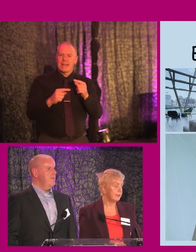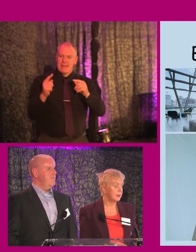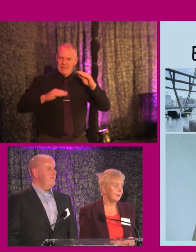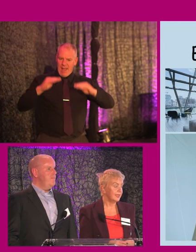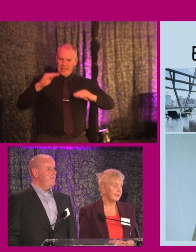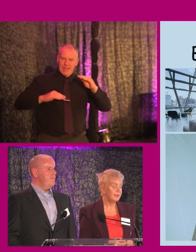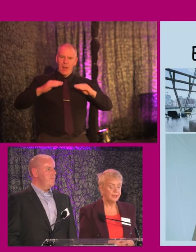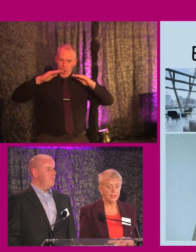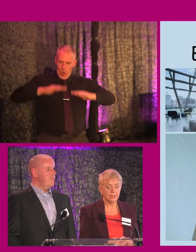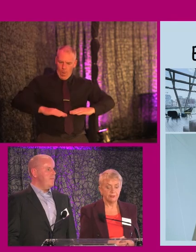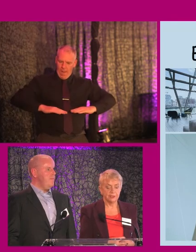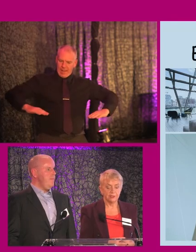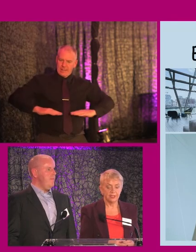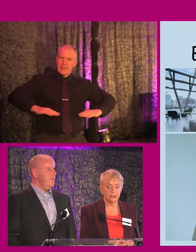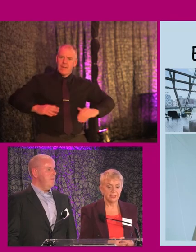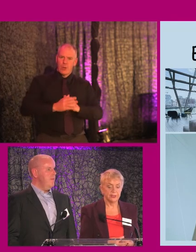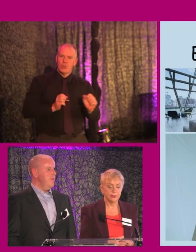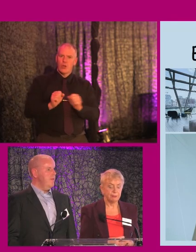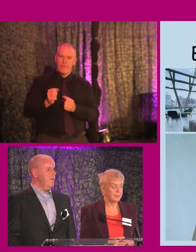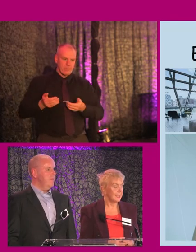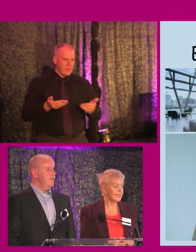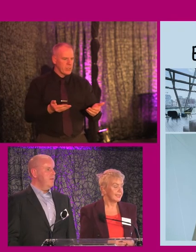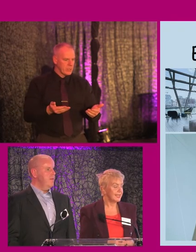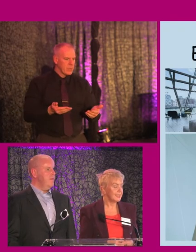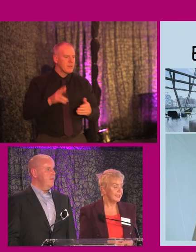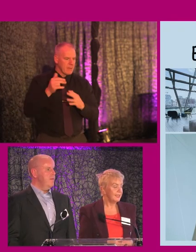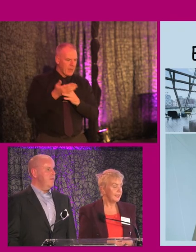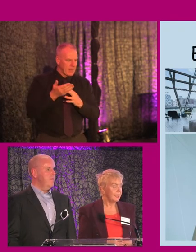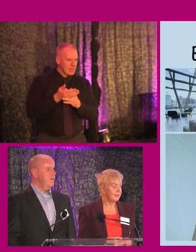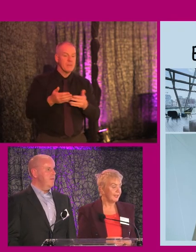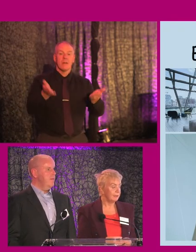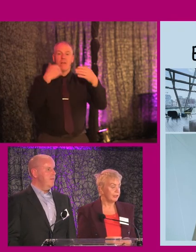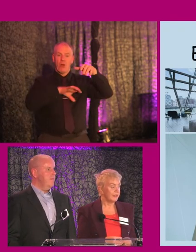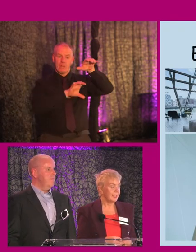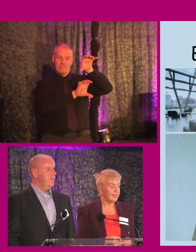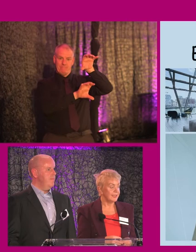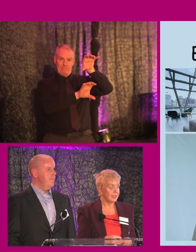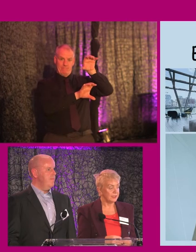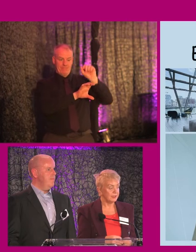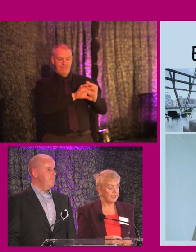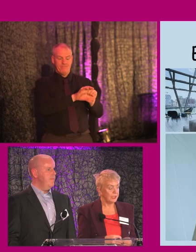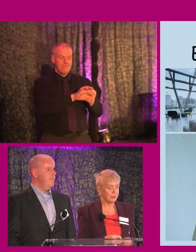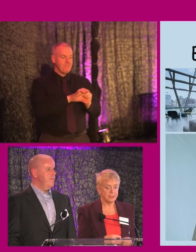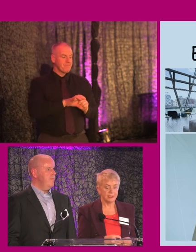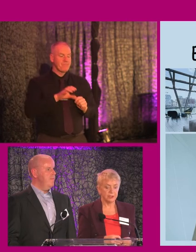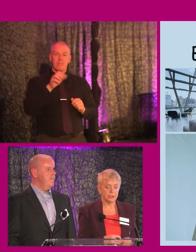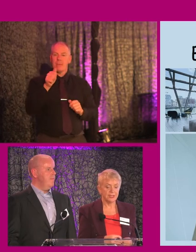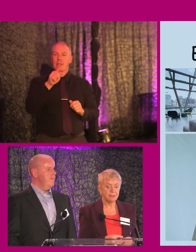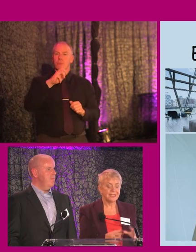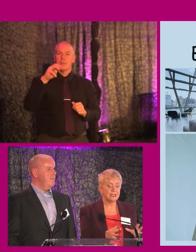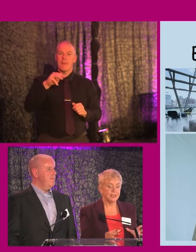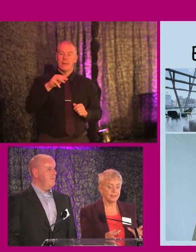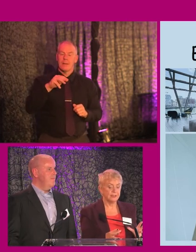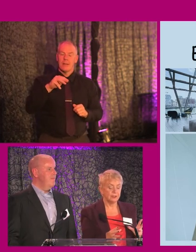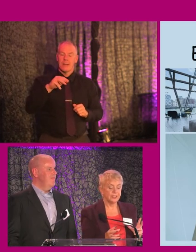height, low level height for the serving areas so that people can access that. And the final picture then is actually the atrium stairs, which is a little